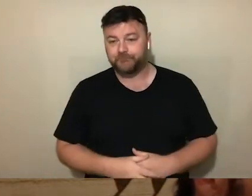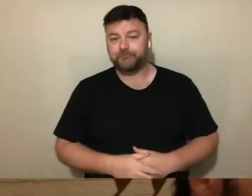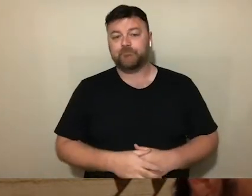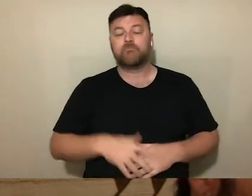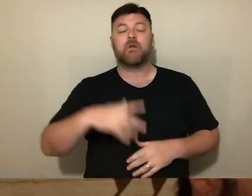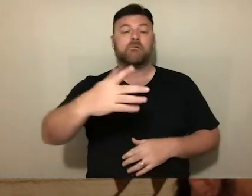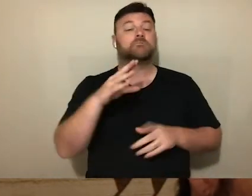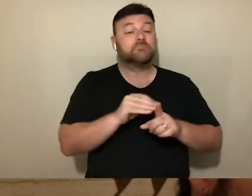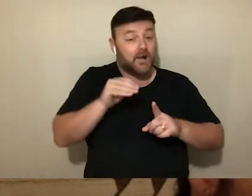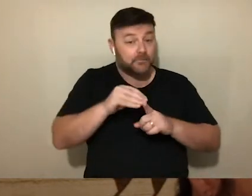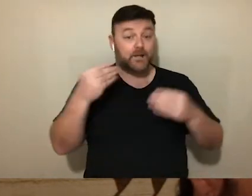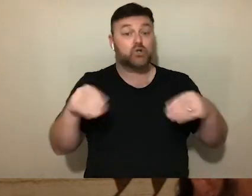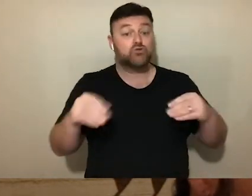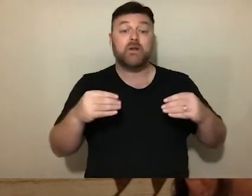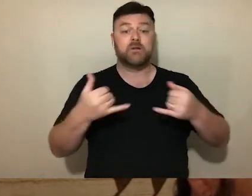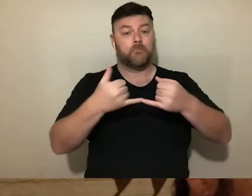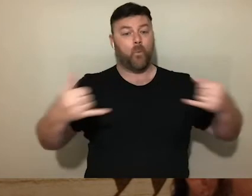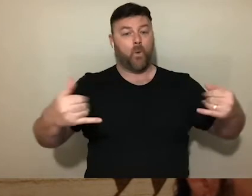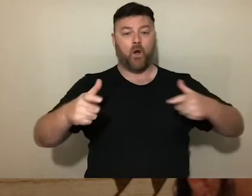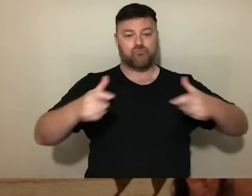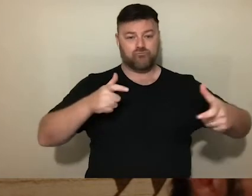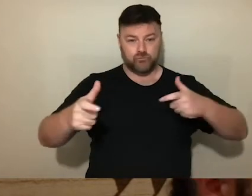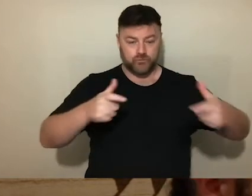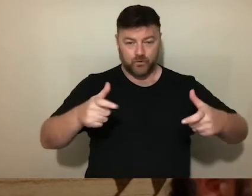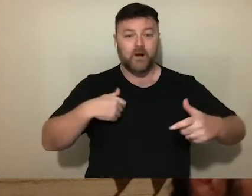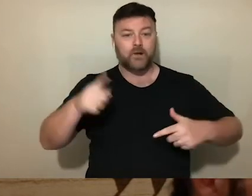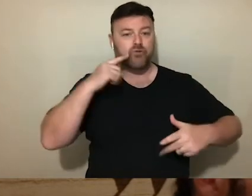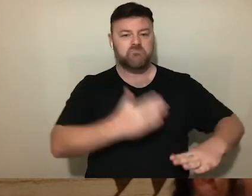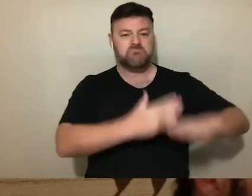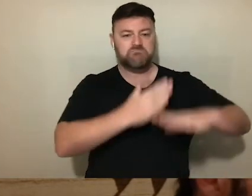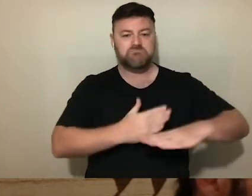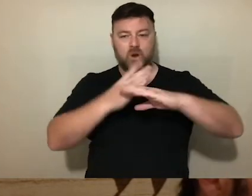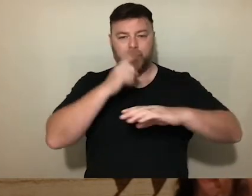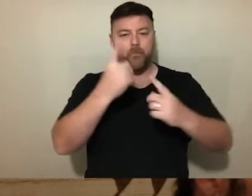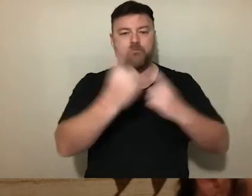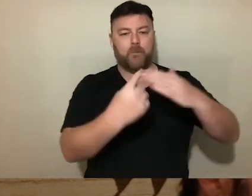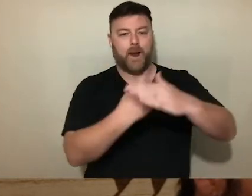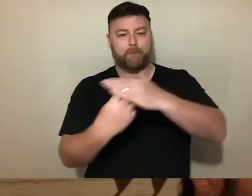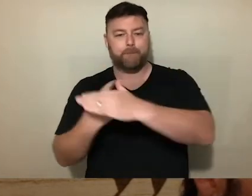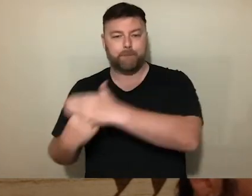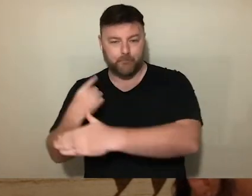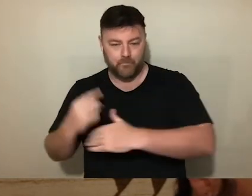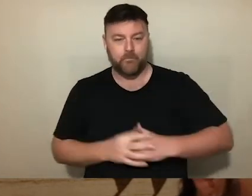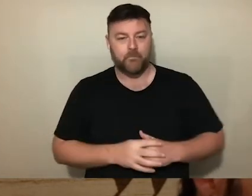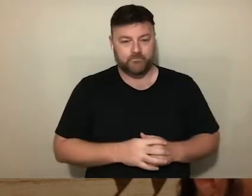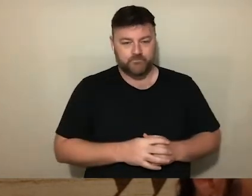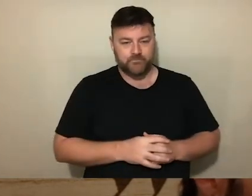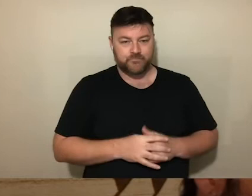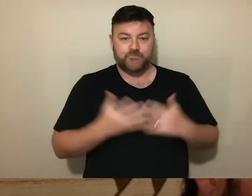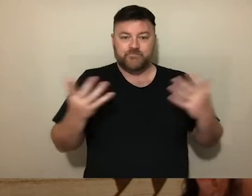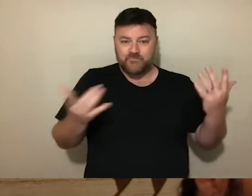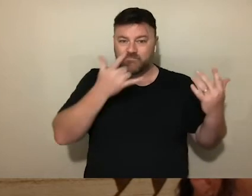Upgrading Greece's border control regime is an increased attempt at keeping migrants away from Europe, in spite of the social consequences